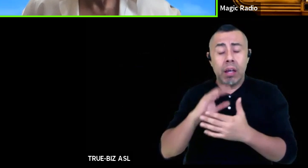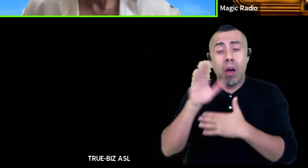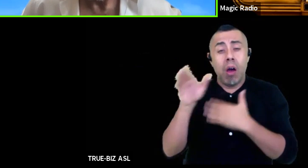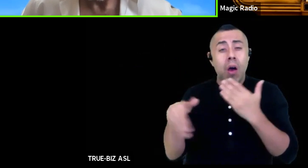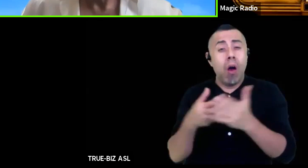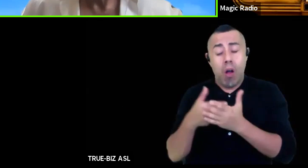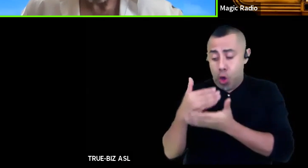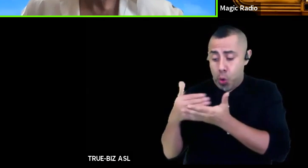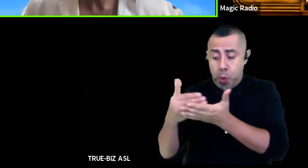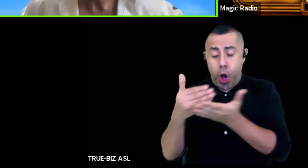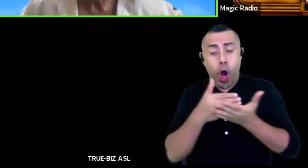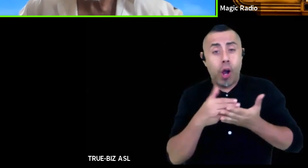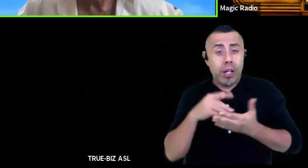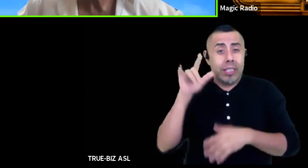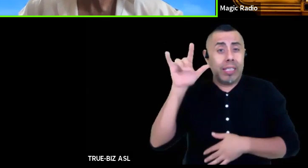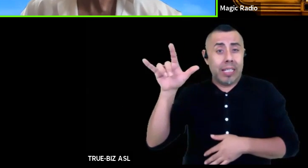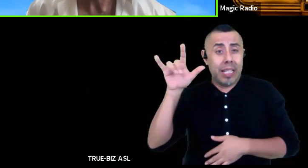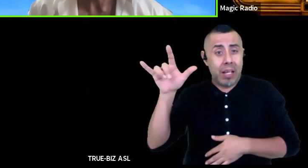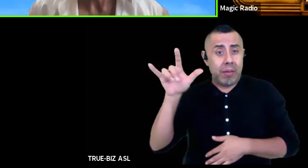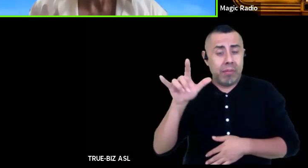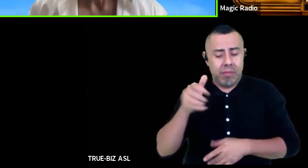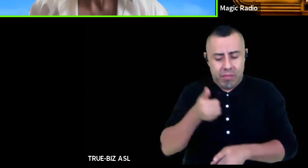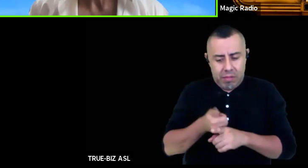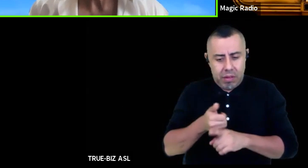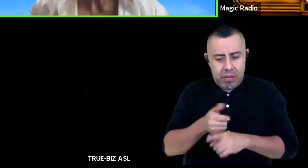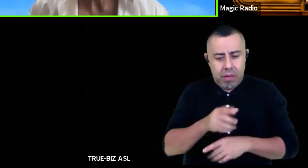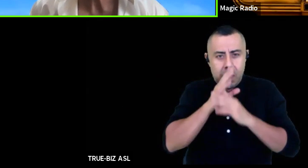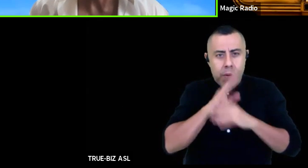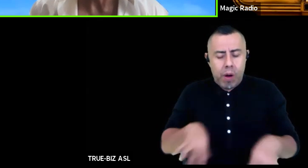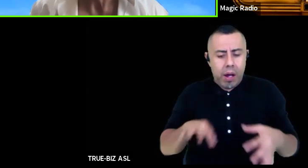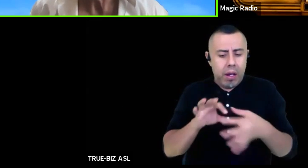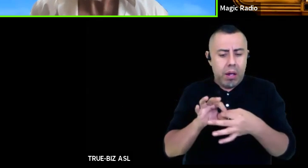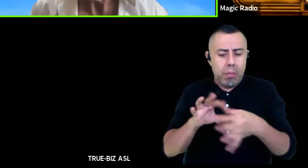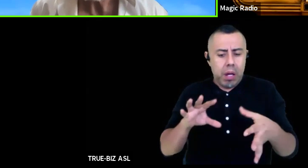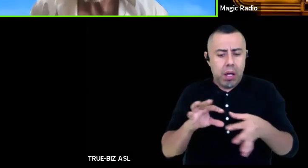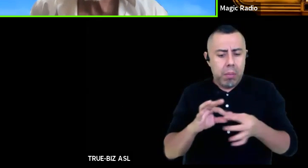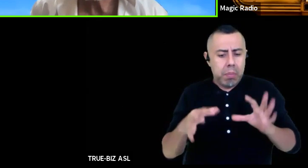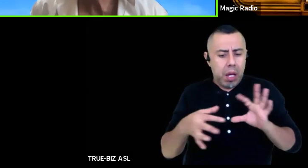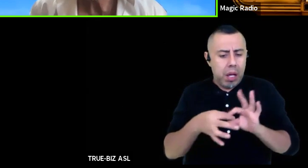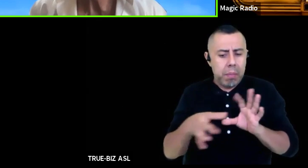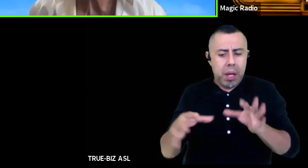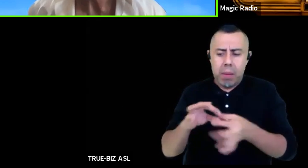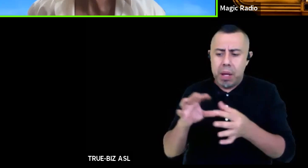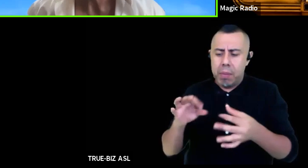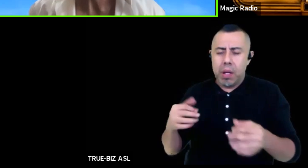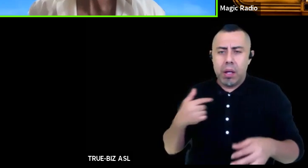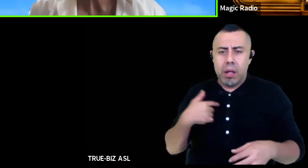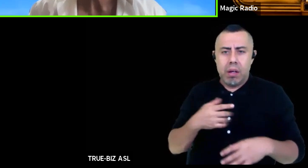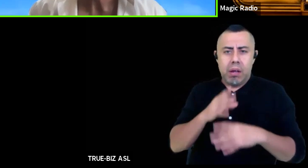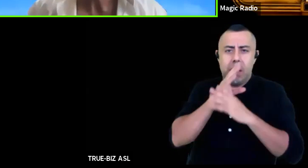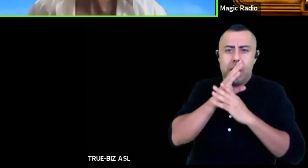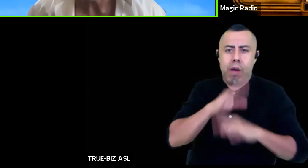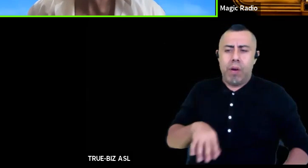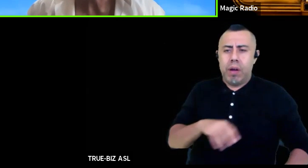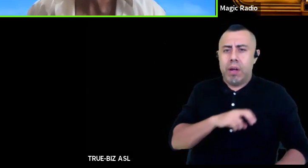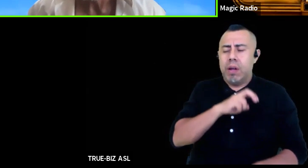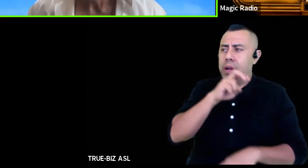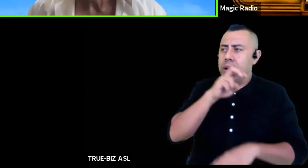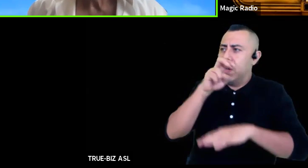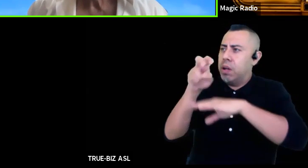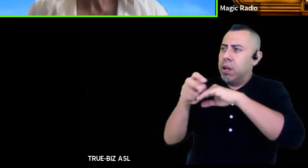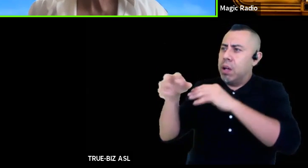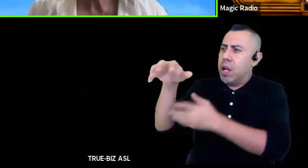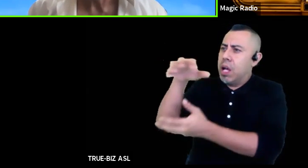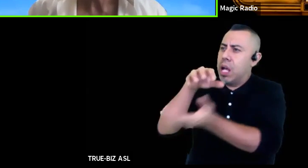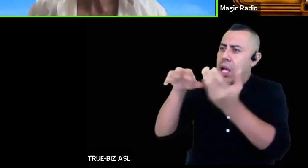make it by myself up to the cloud and irena's side the breed for my craft is dispersed by wind